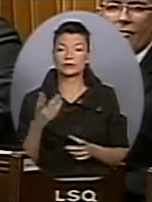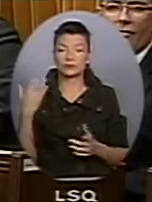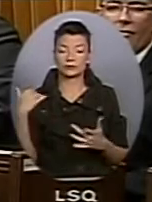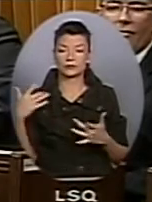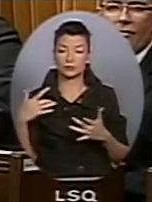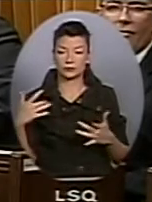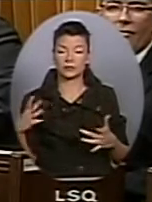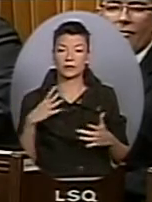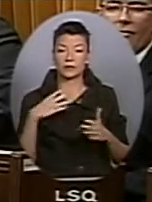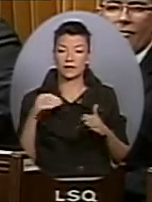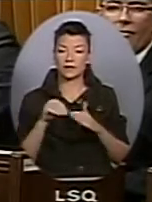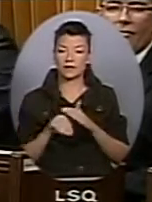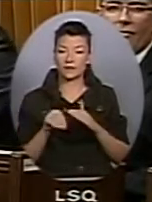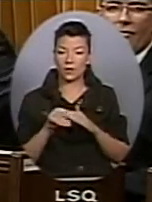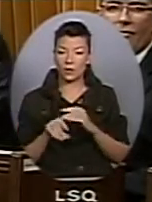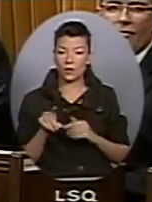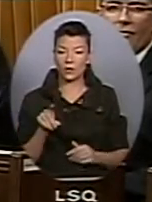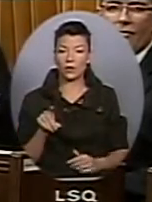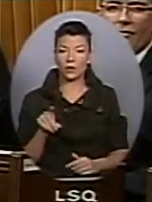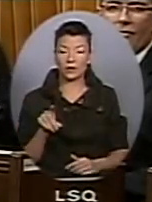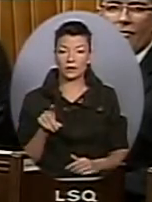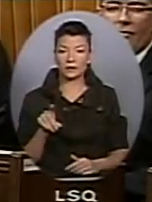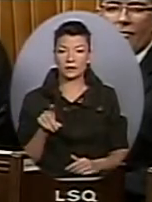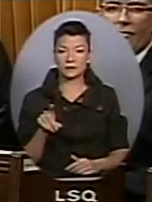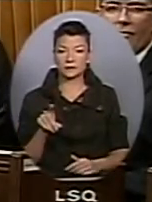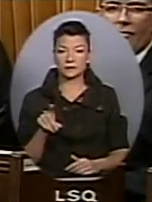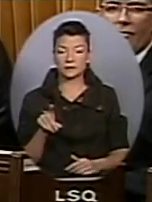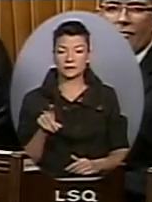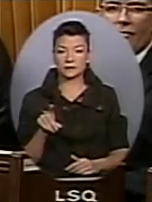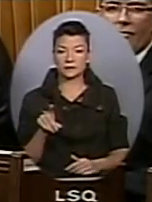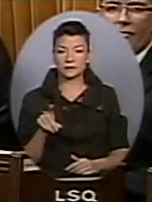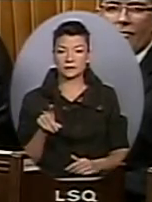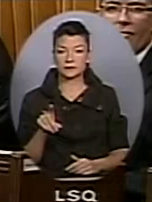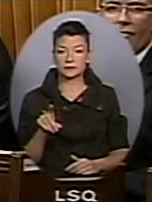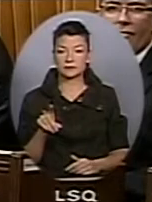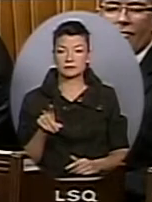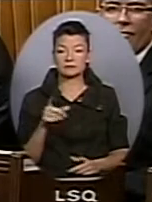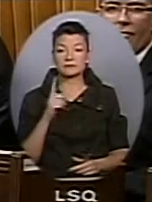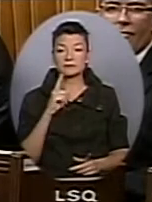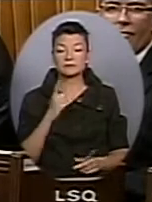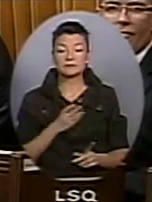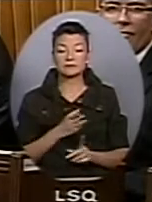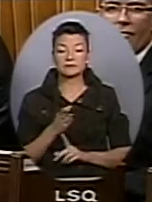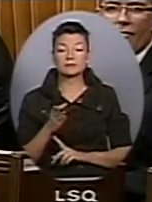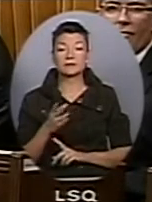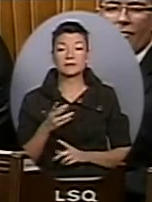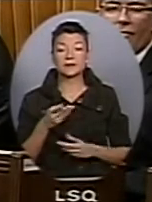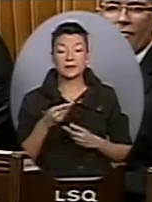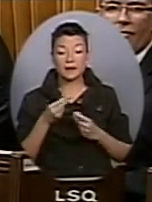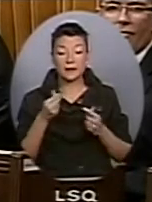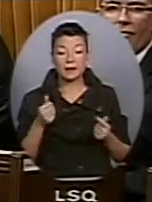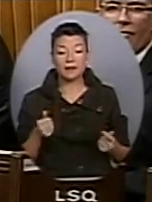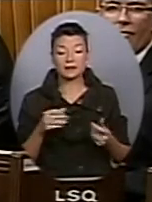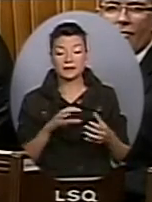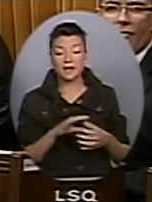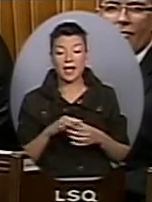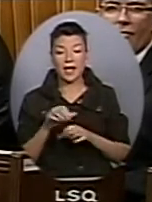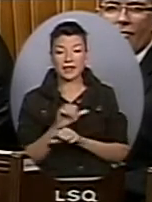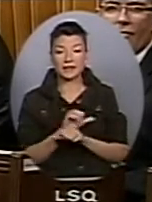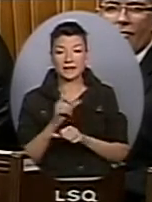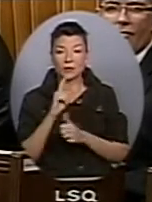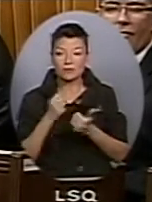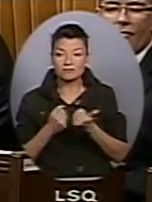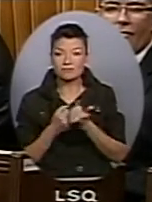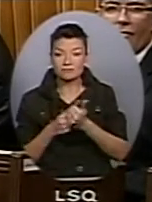of this nature. I don't know if they, Mr. Speaker, if they want to stand up in the House of Commons and demand an inquiry